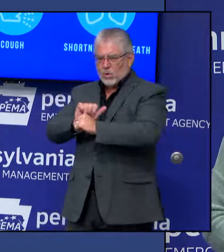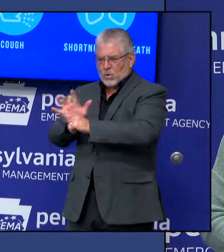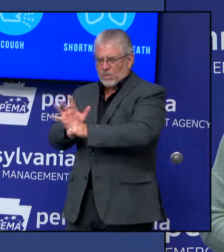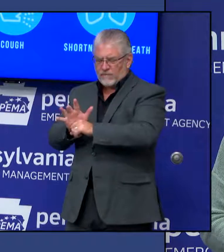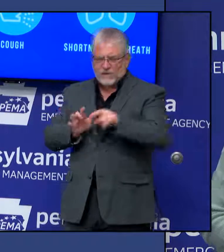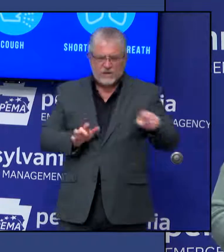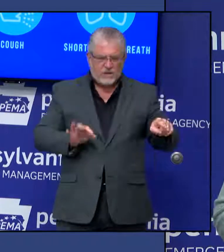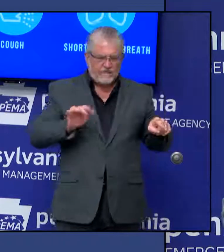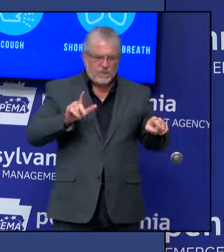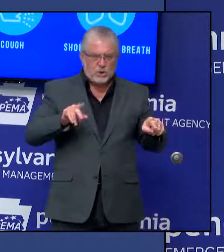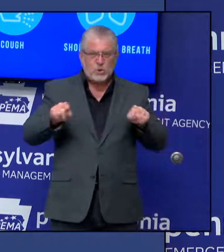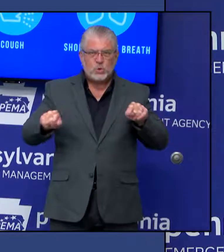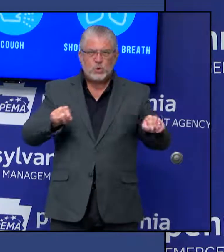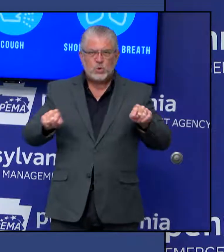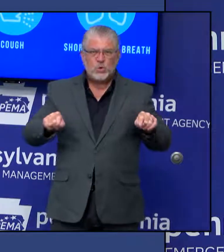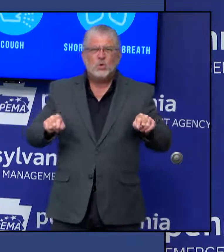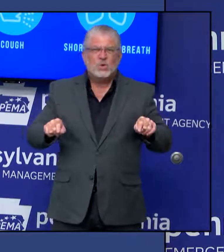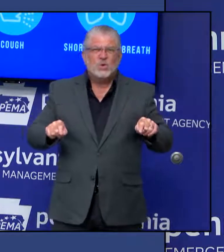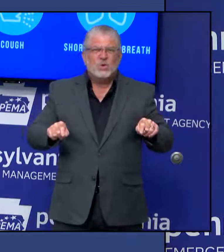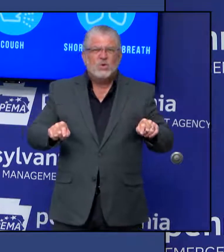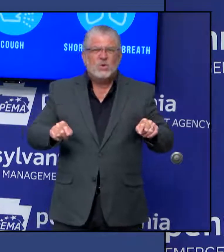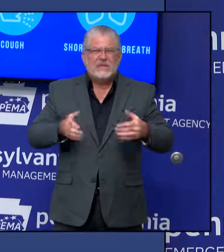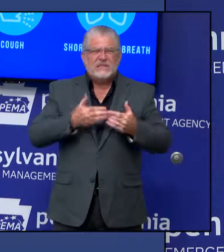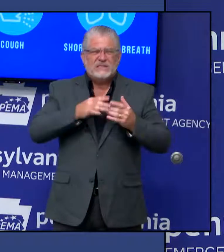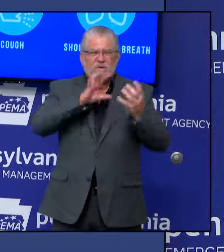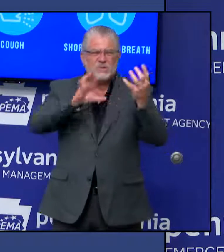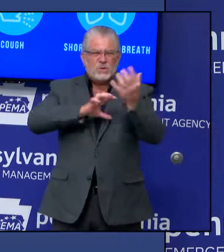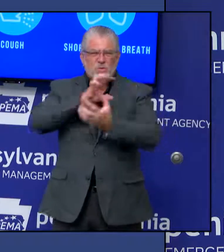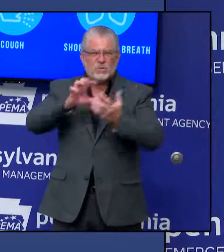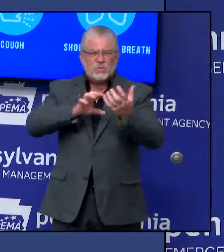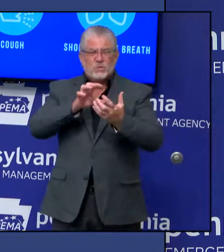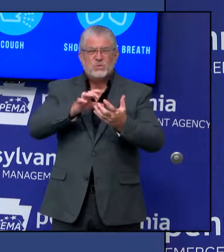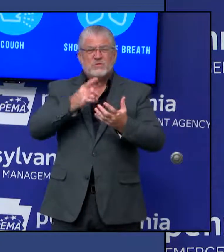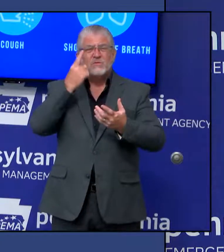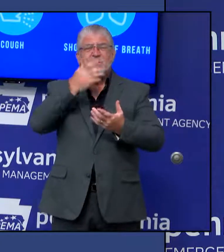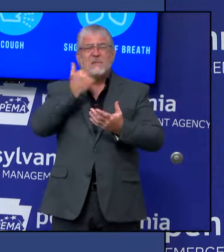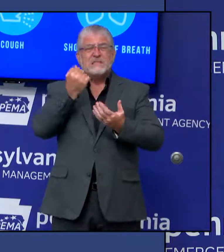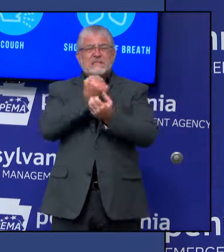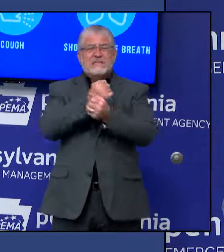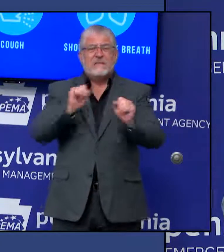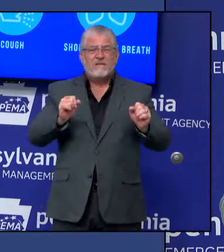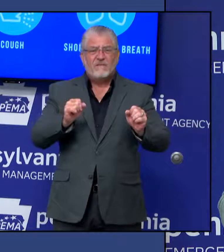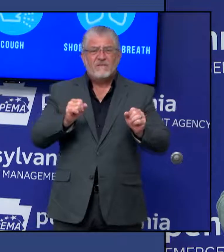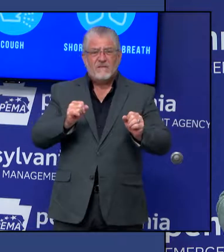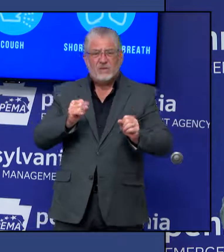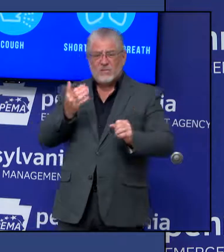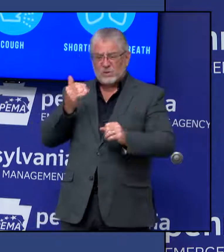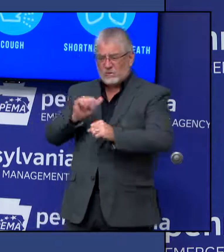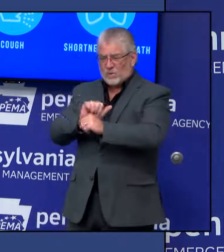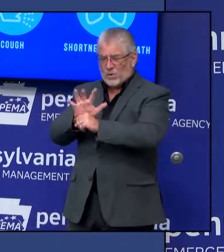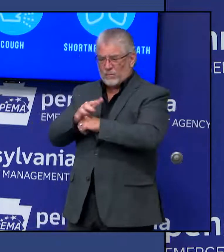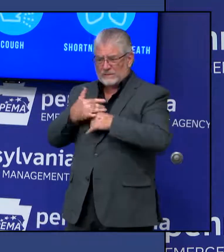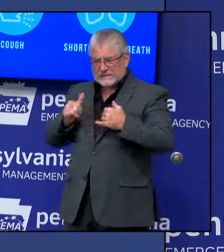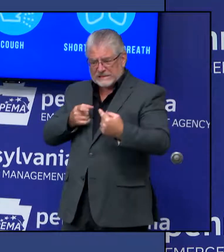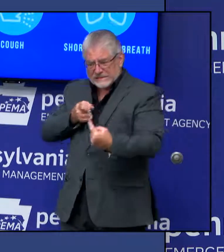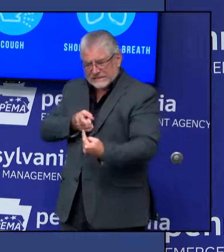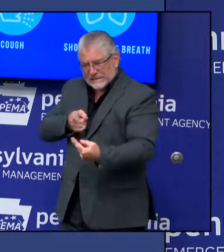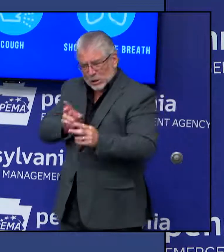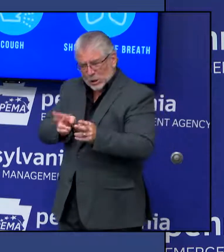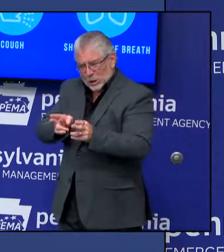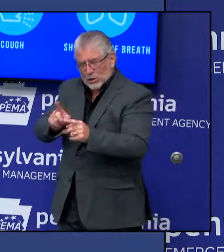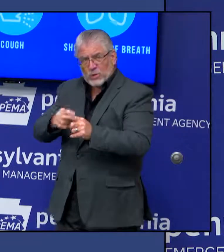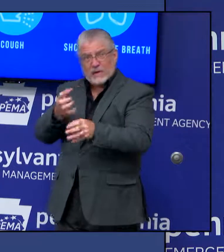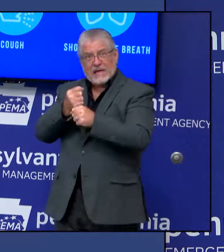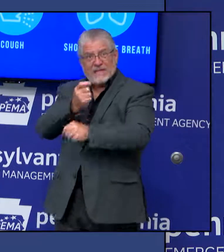So while we wait for a safe and effective COVID-19 vaccine to go through its clinical trials, you can